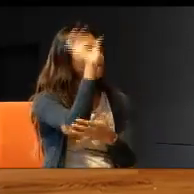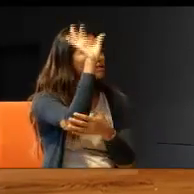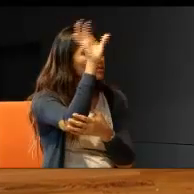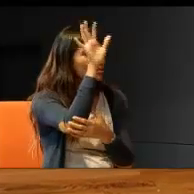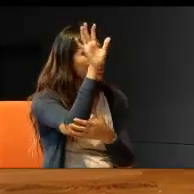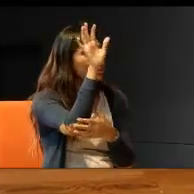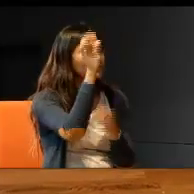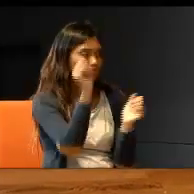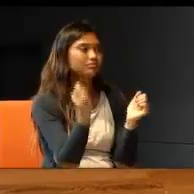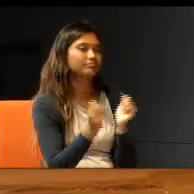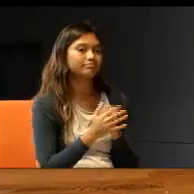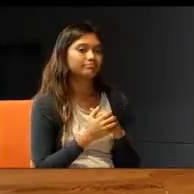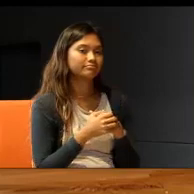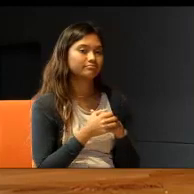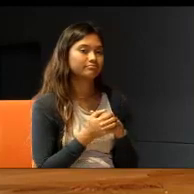students.